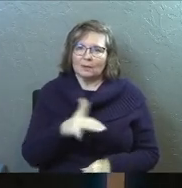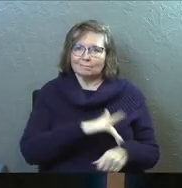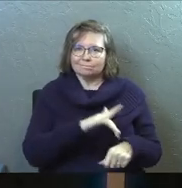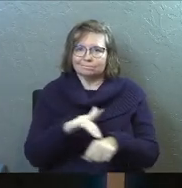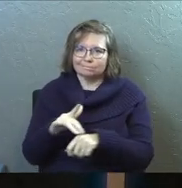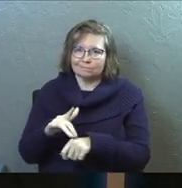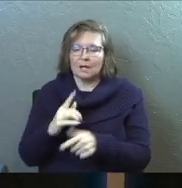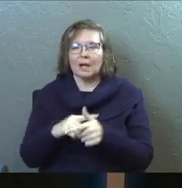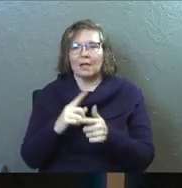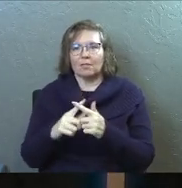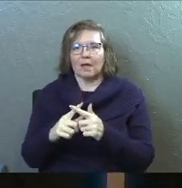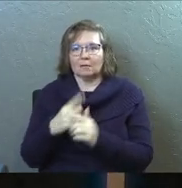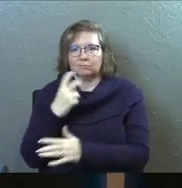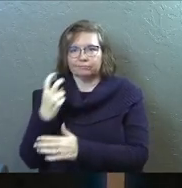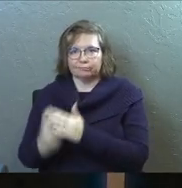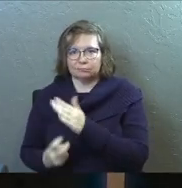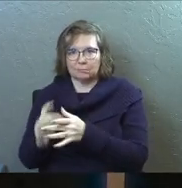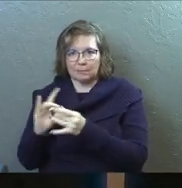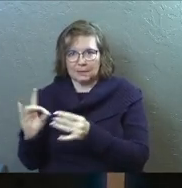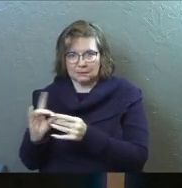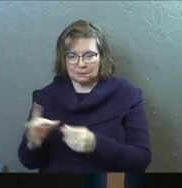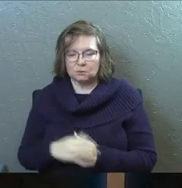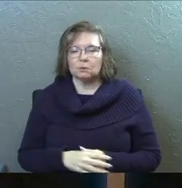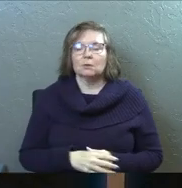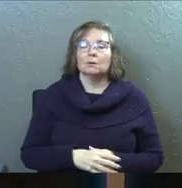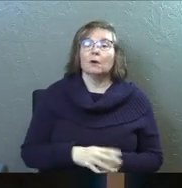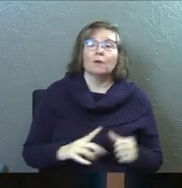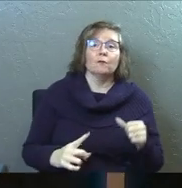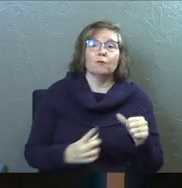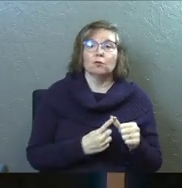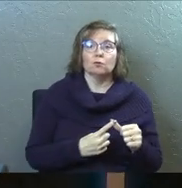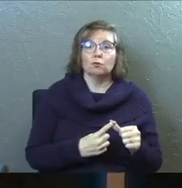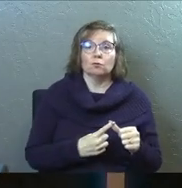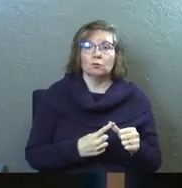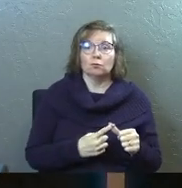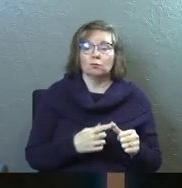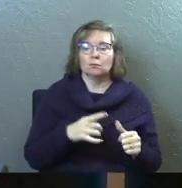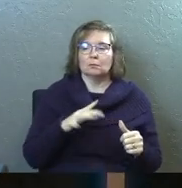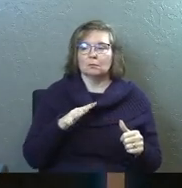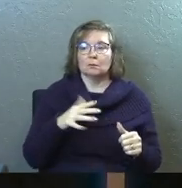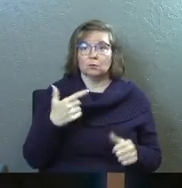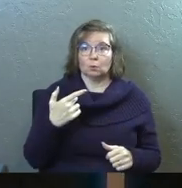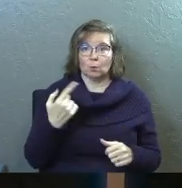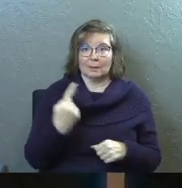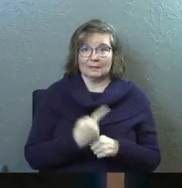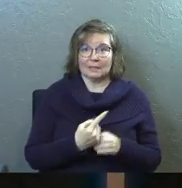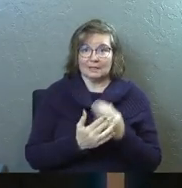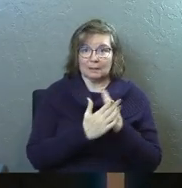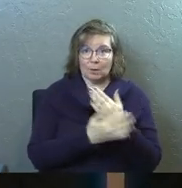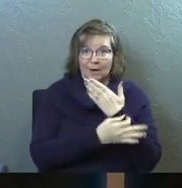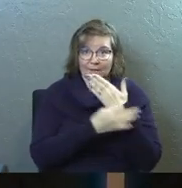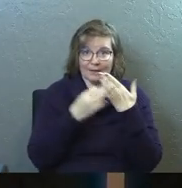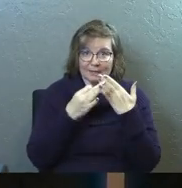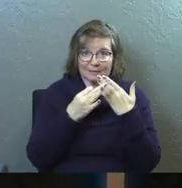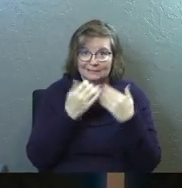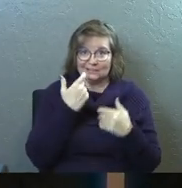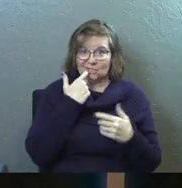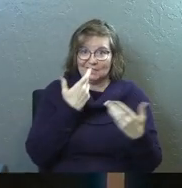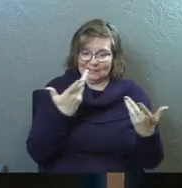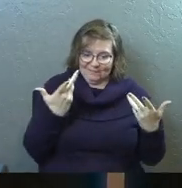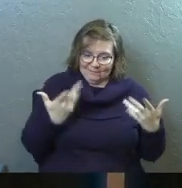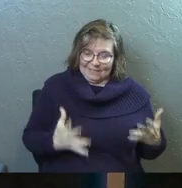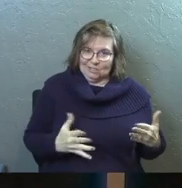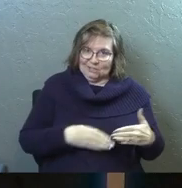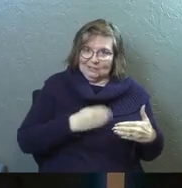to get into really quick, and then we'll jump into the message. The first thing is that the 21 days of prayer and fasting just